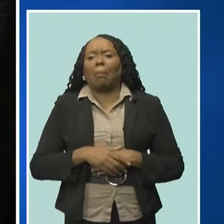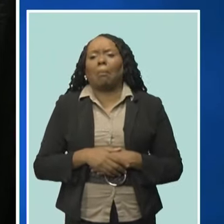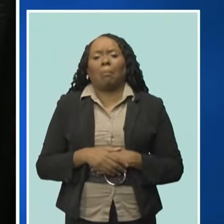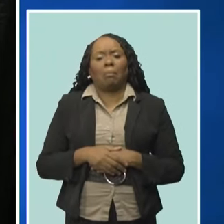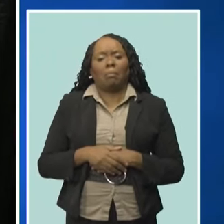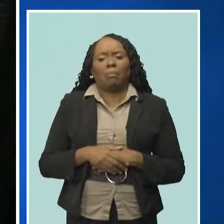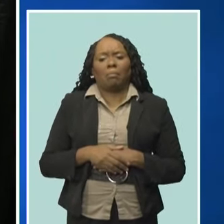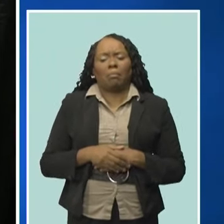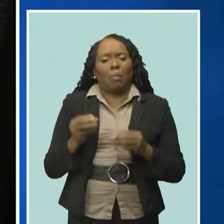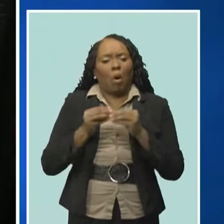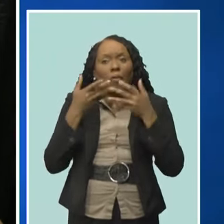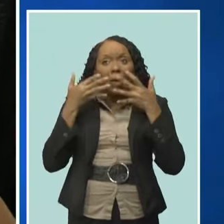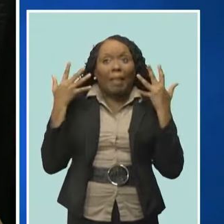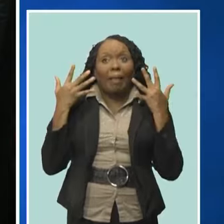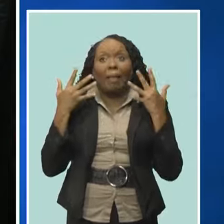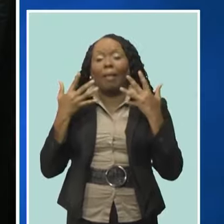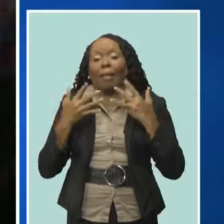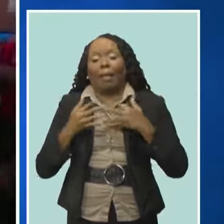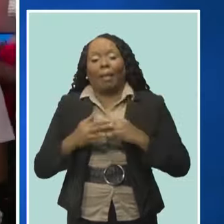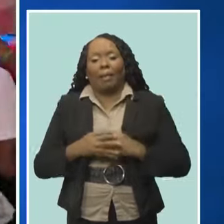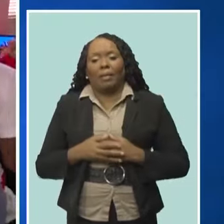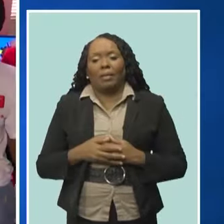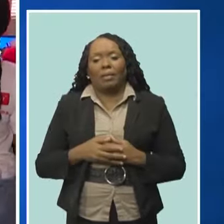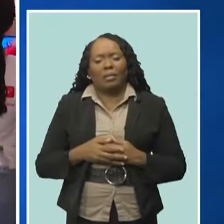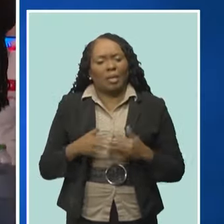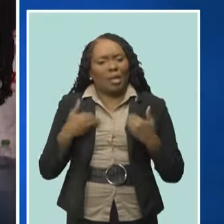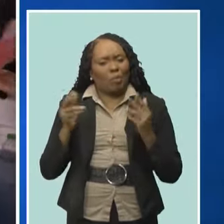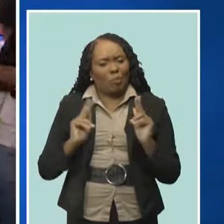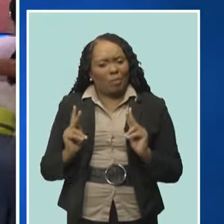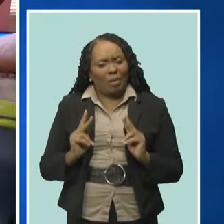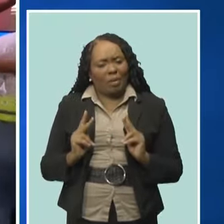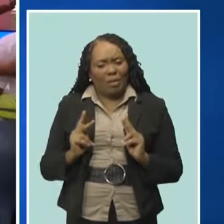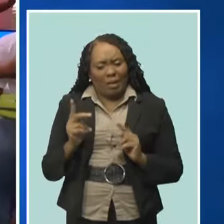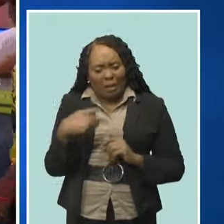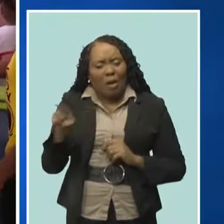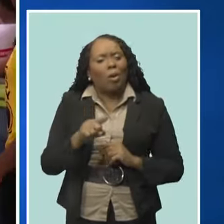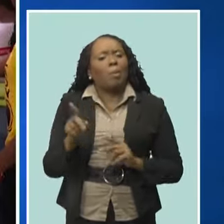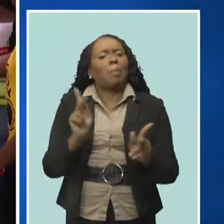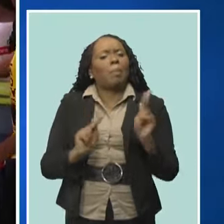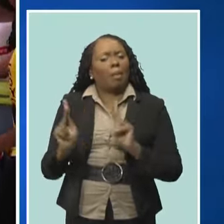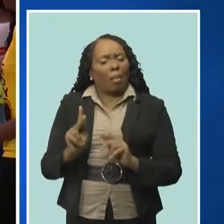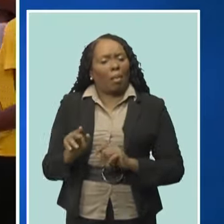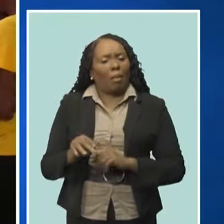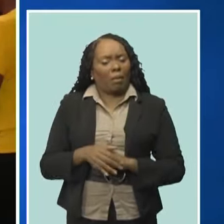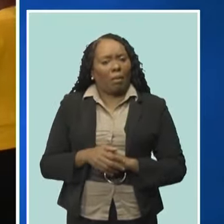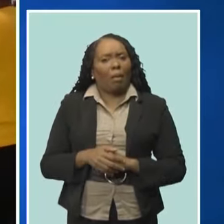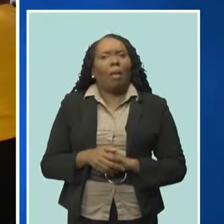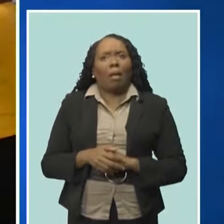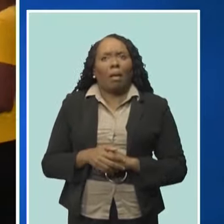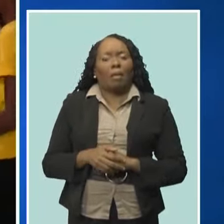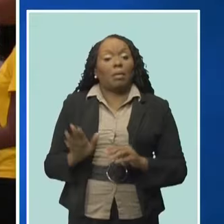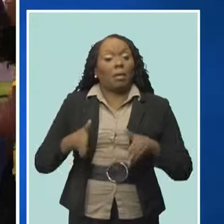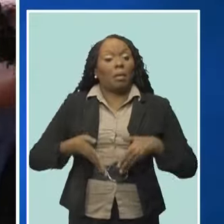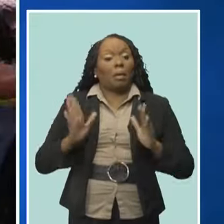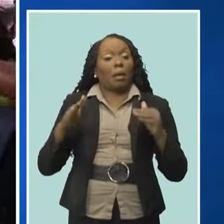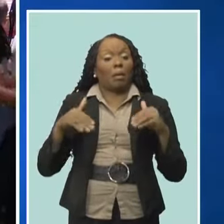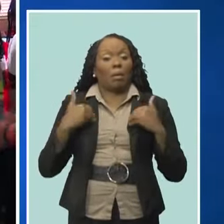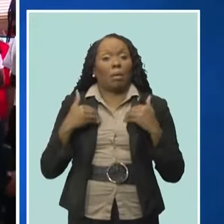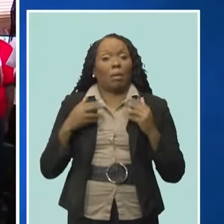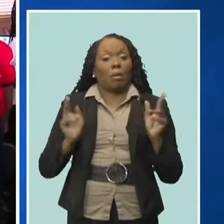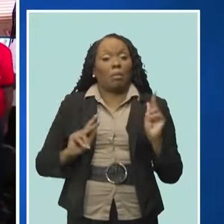you know, it's a whole person you're dealing with. Ms. Raffel says this then allowed them to take the lead in the